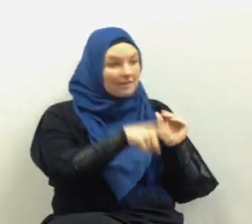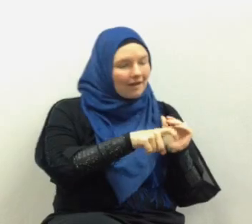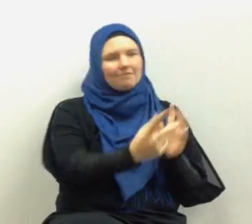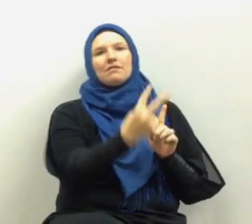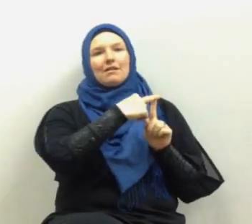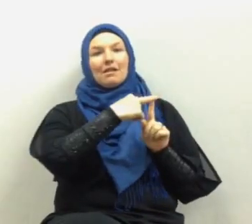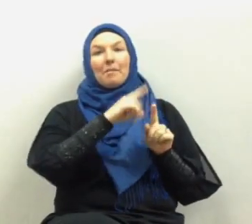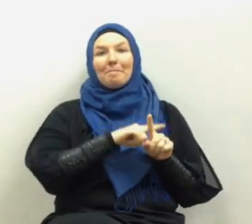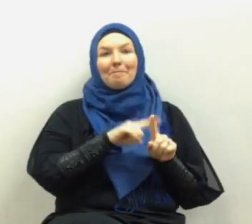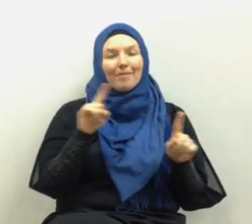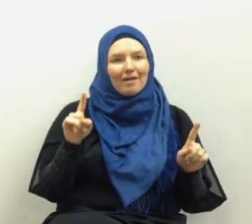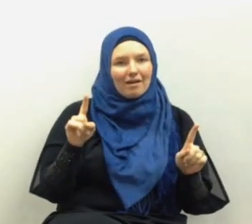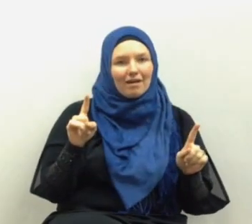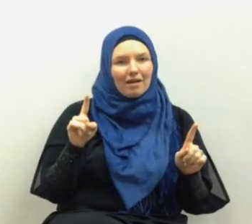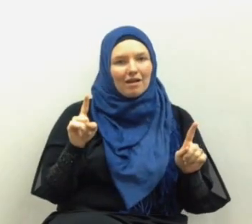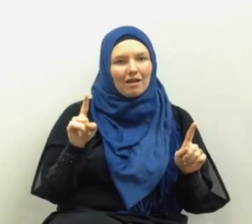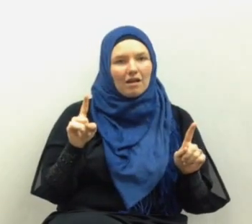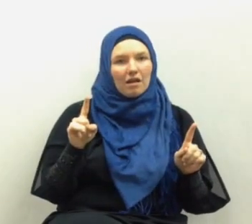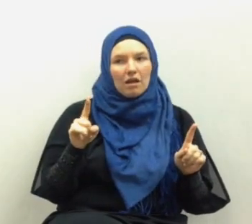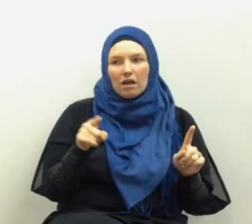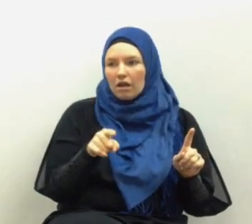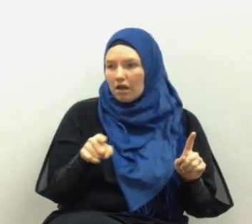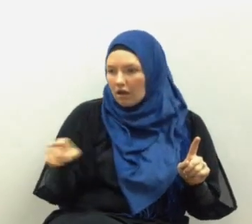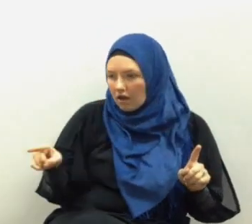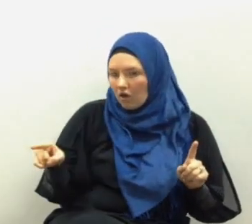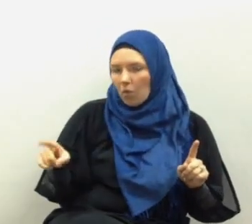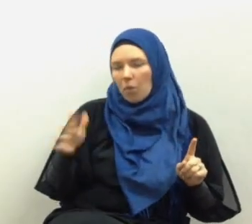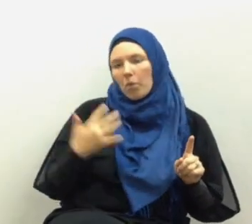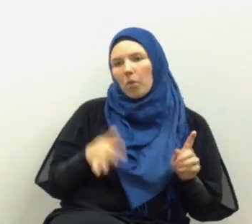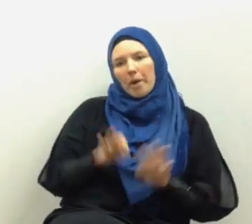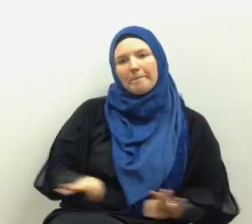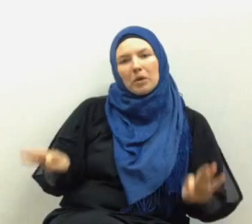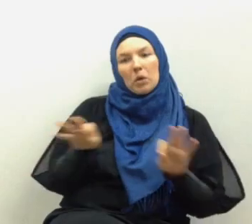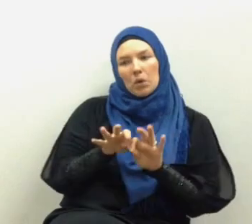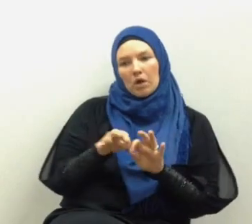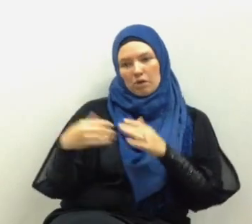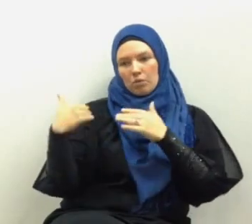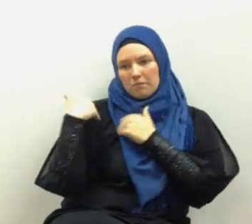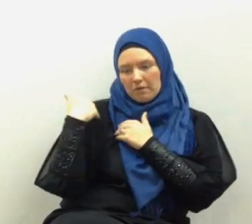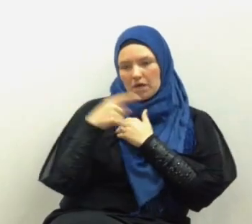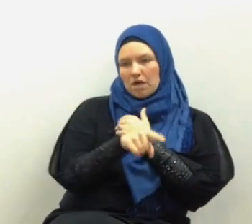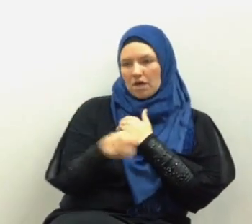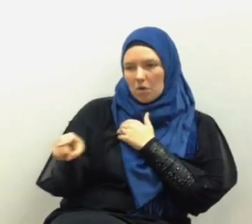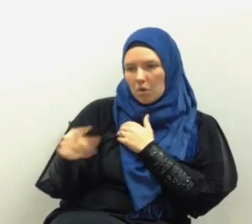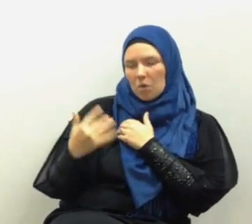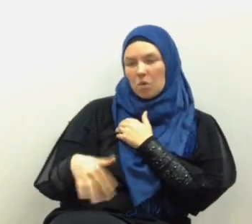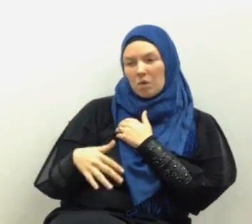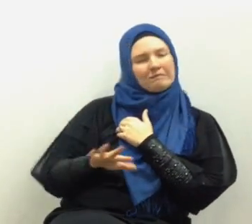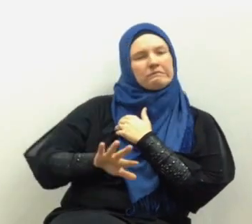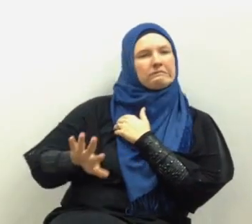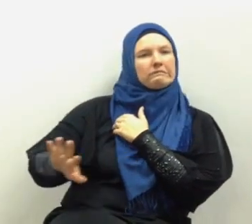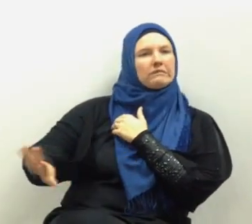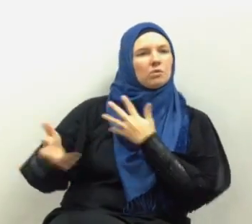need but not what charges us with any responsibility light